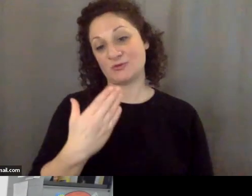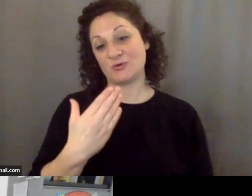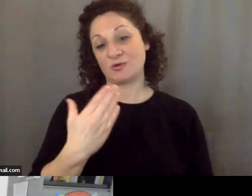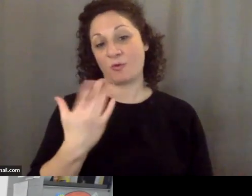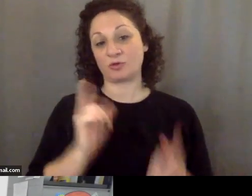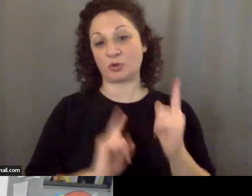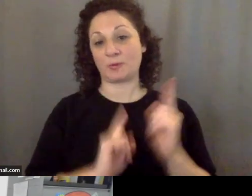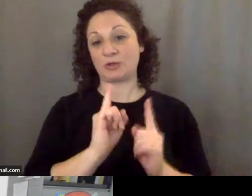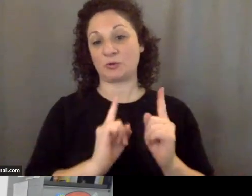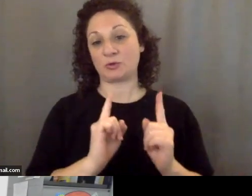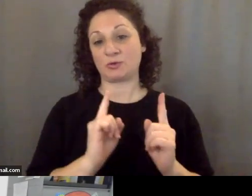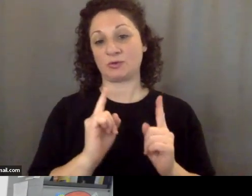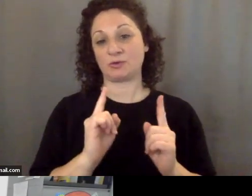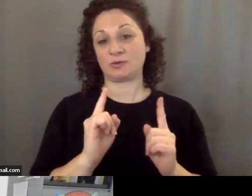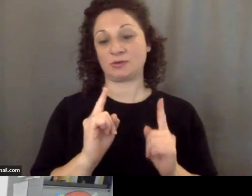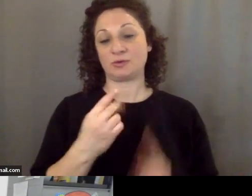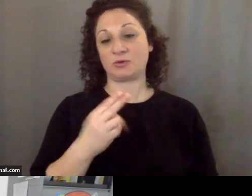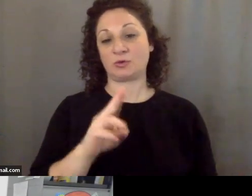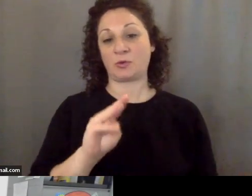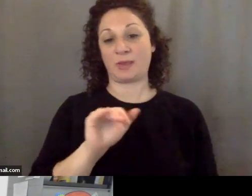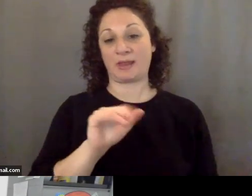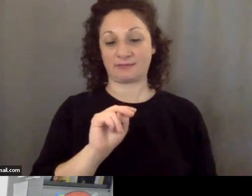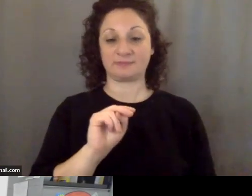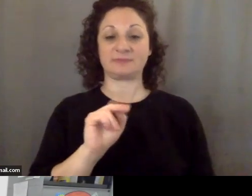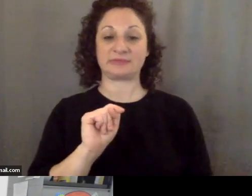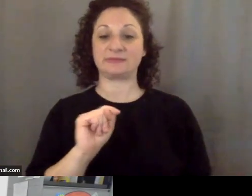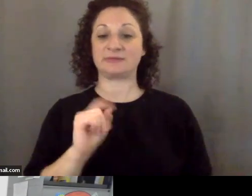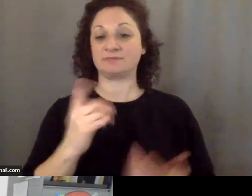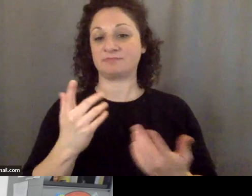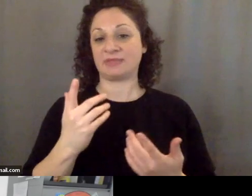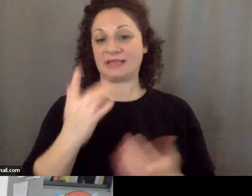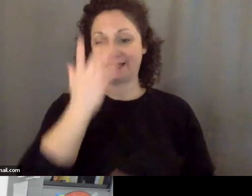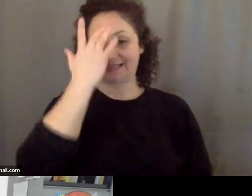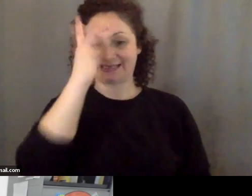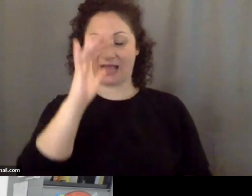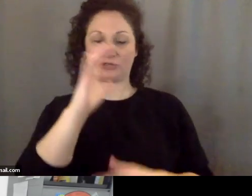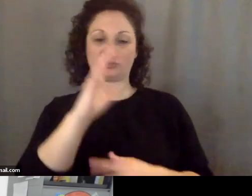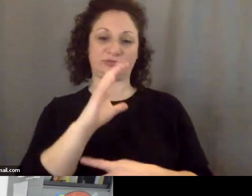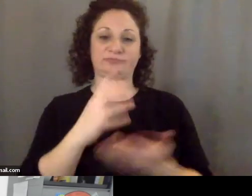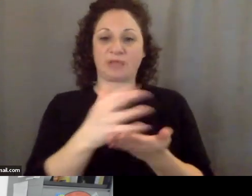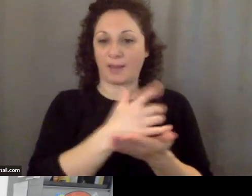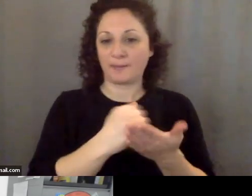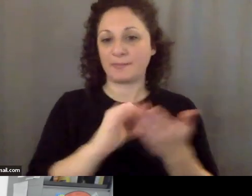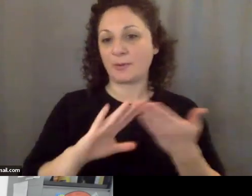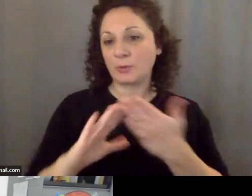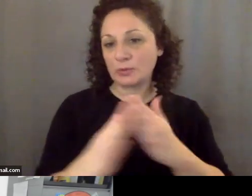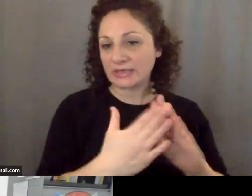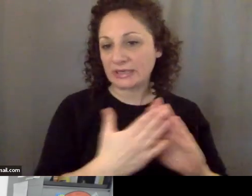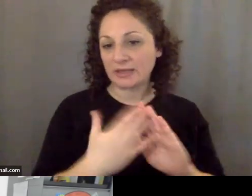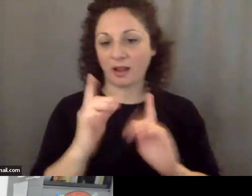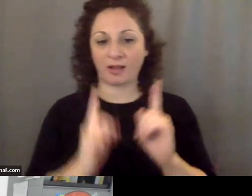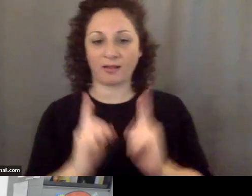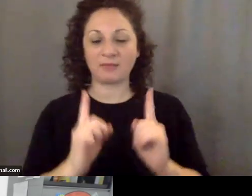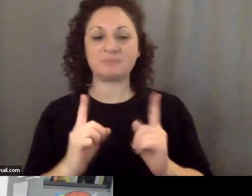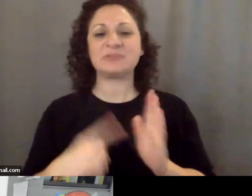human, what's called human in the intelligence community and sometimes these are pretty innocent. There are people